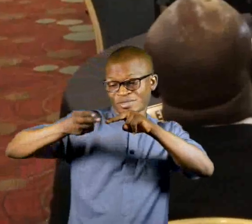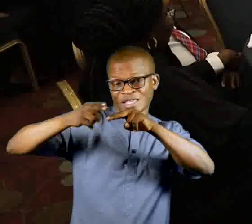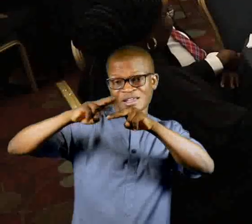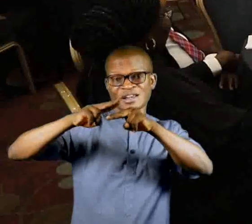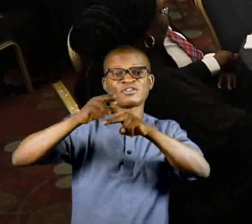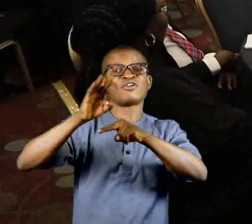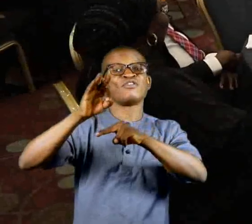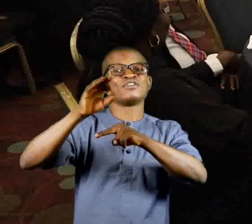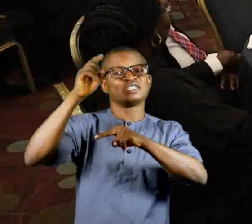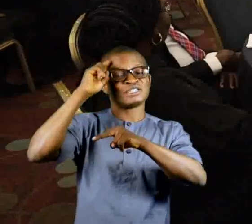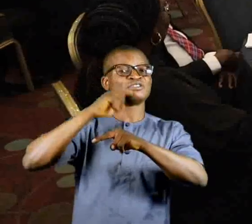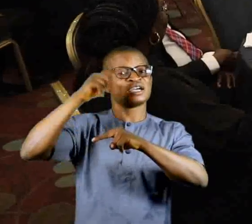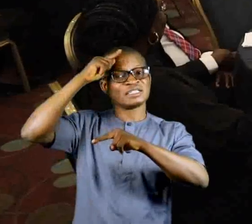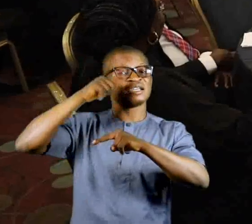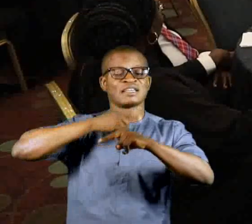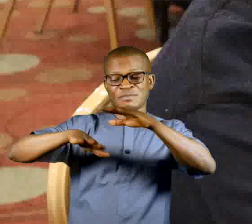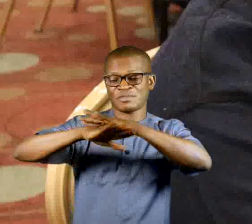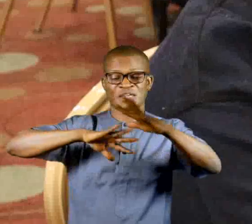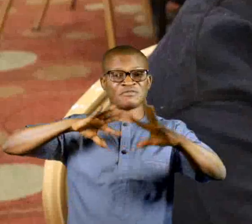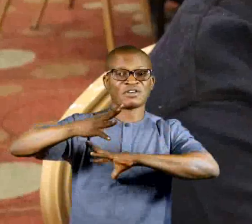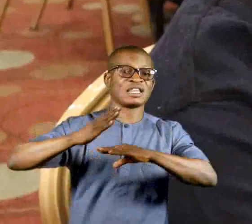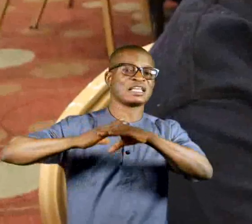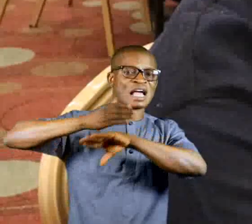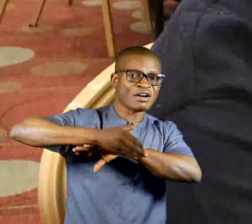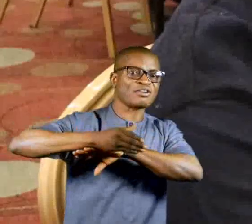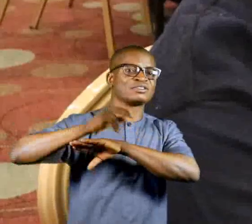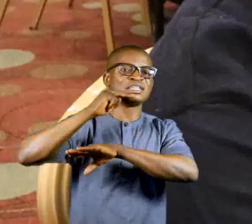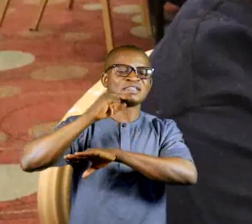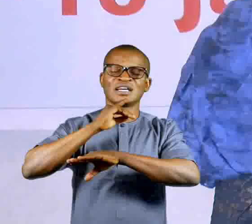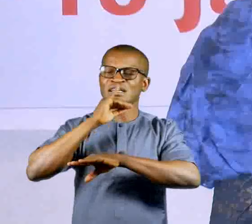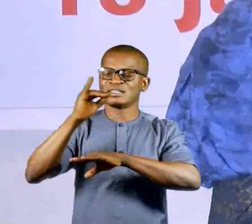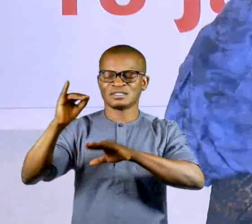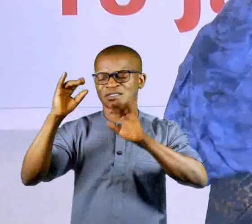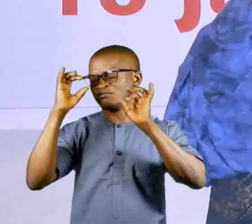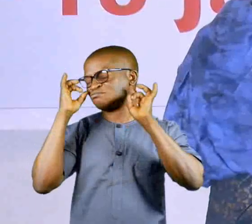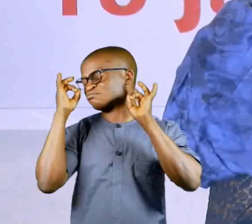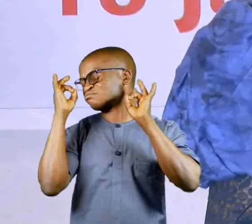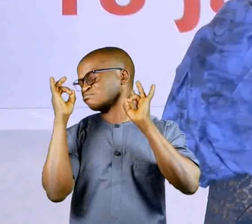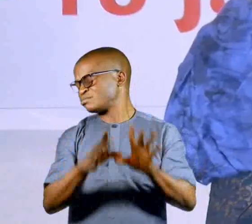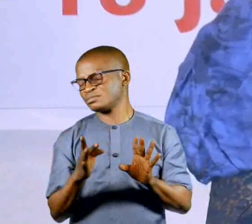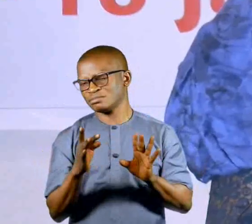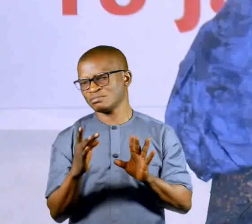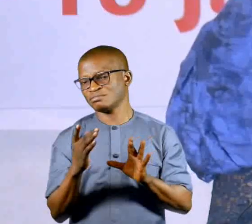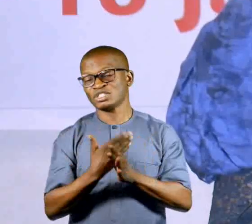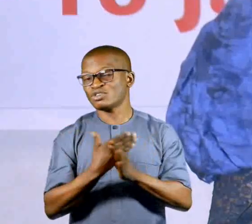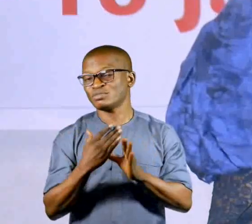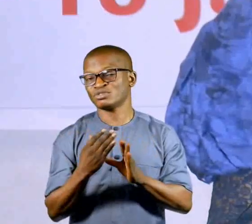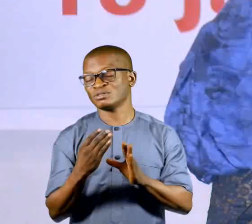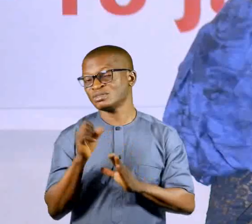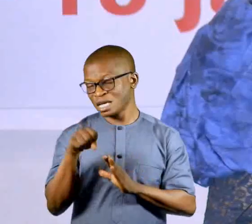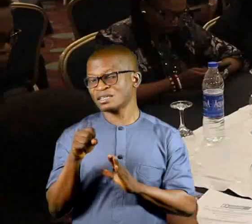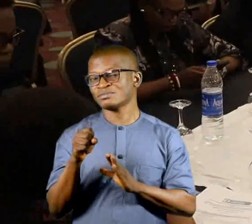of sexual and gender-based violence across the country is extremely disturbing and